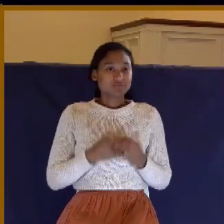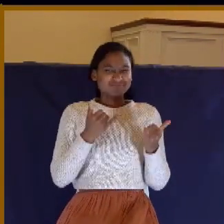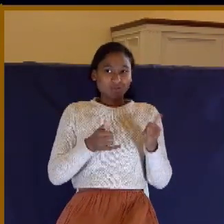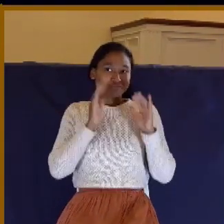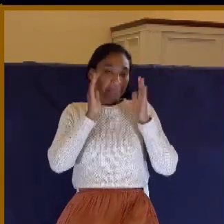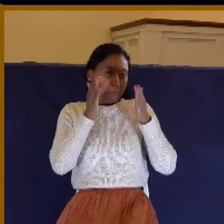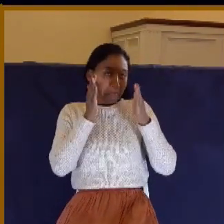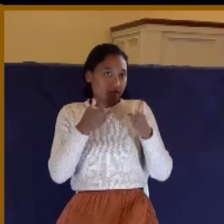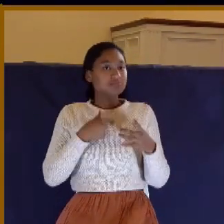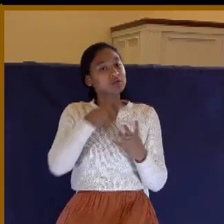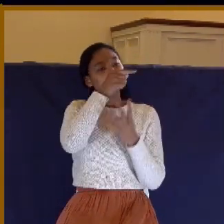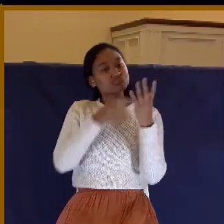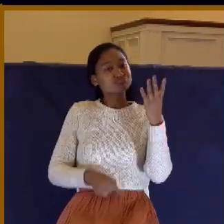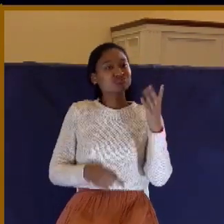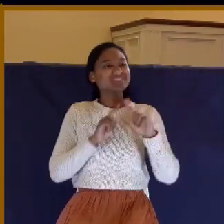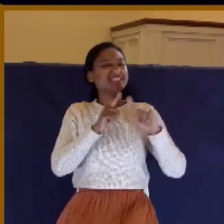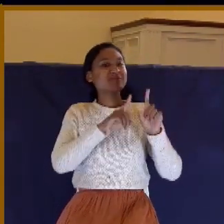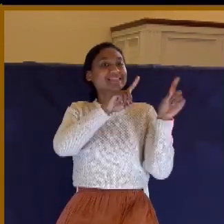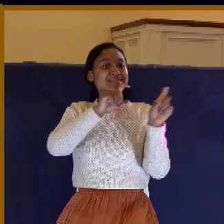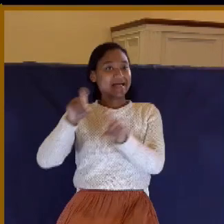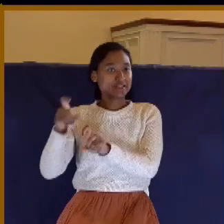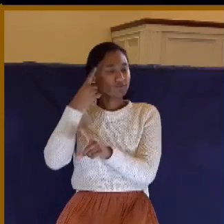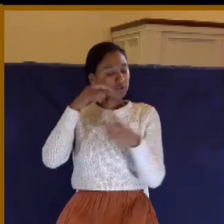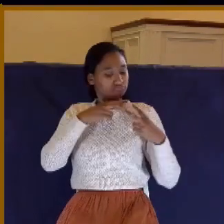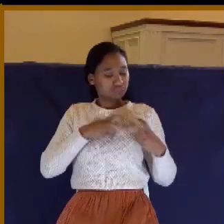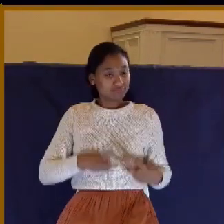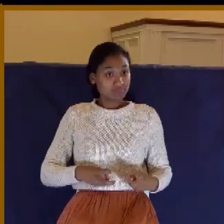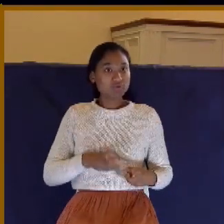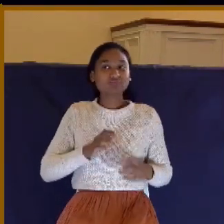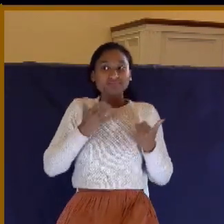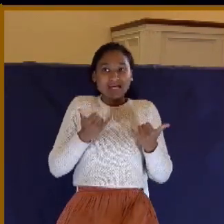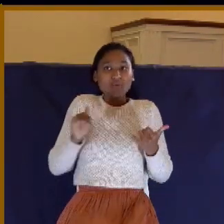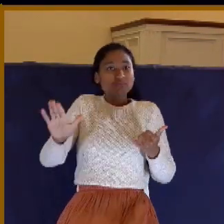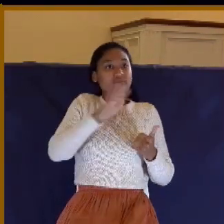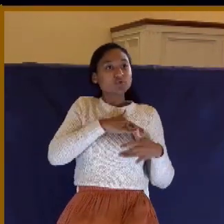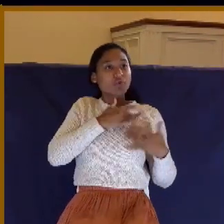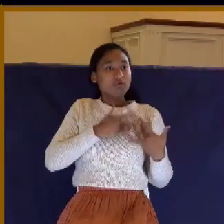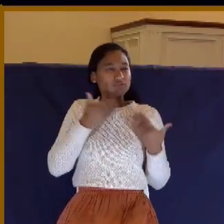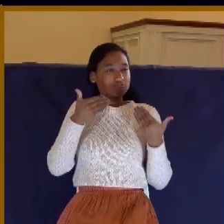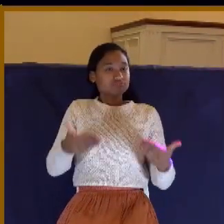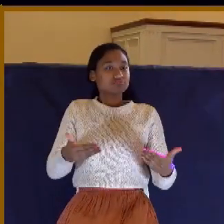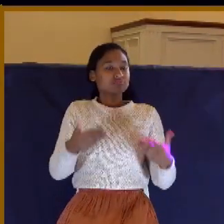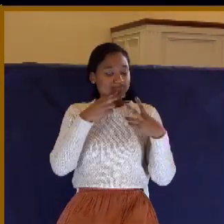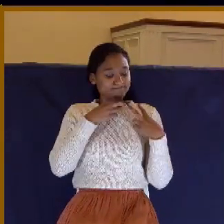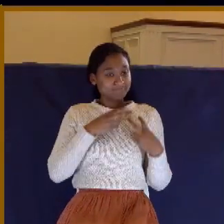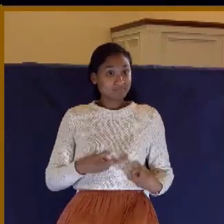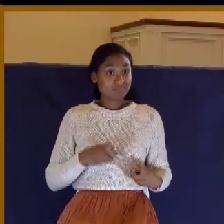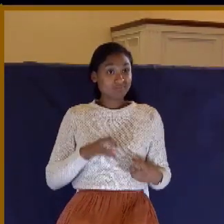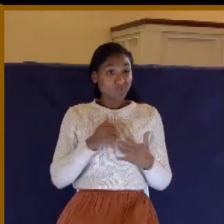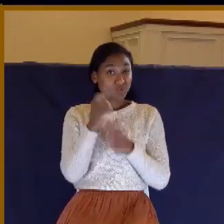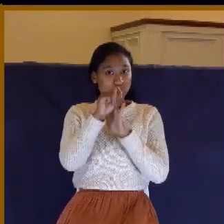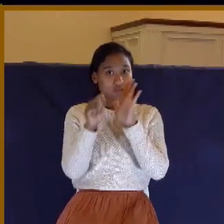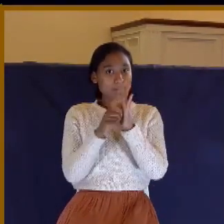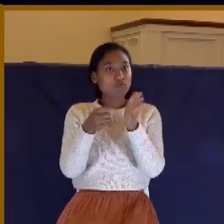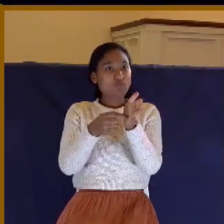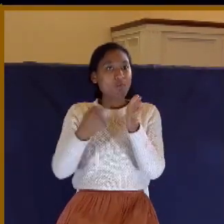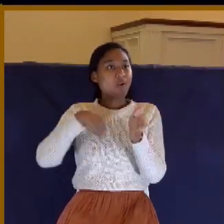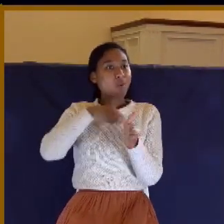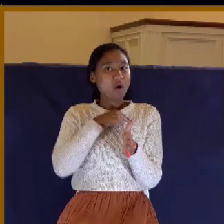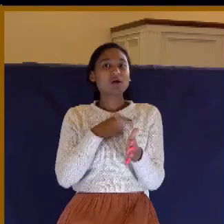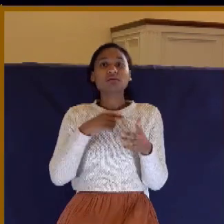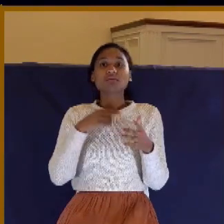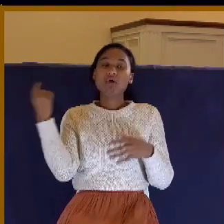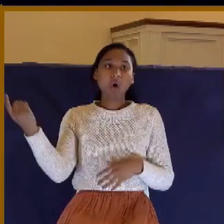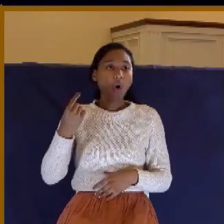as we go through these tests that are in 1 John. I want you to examine your own heart, that you know that the New Testament calls upon us to examine ourself